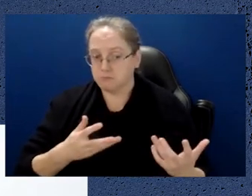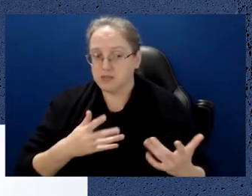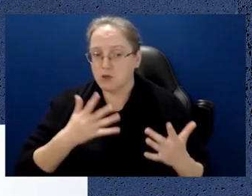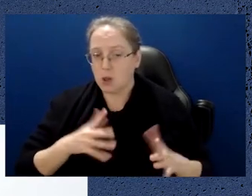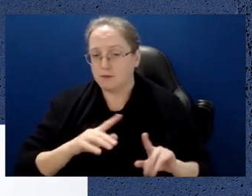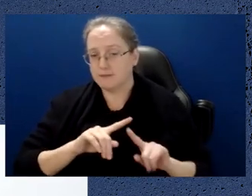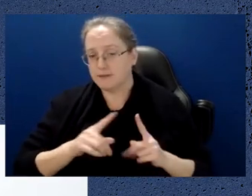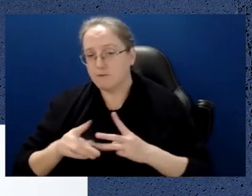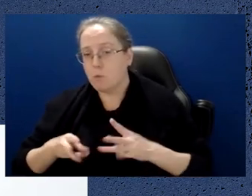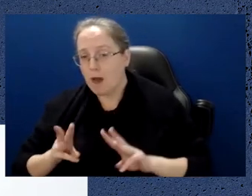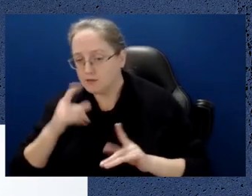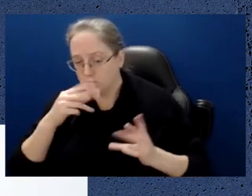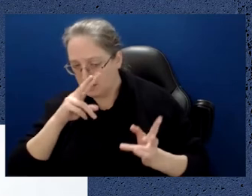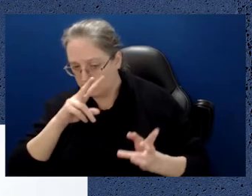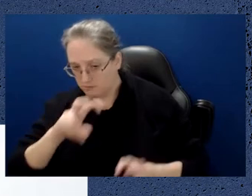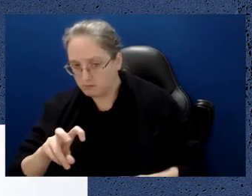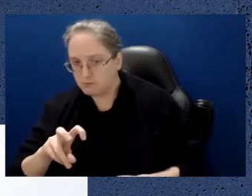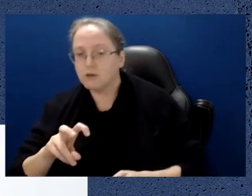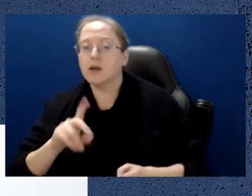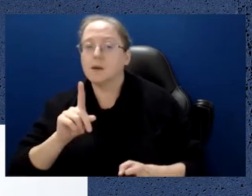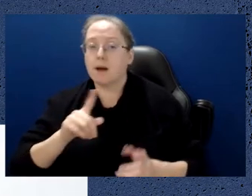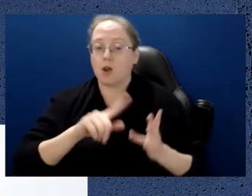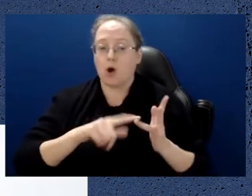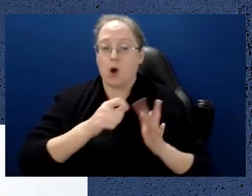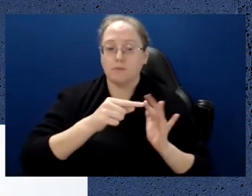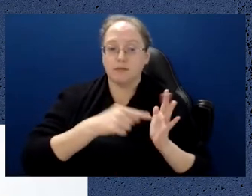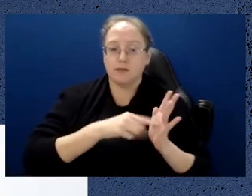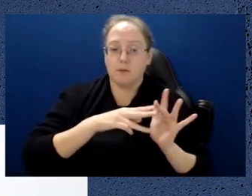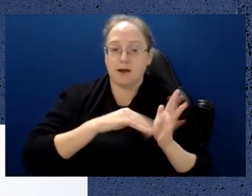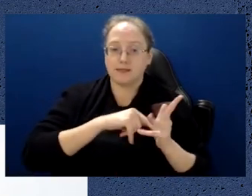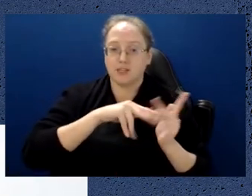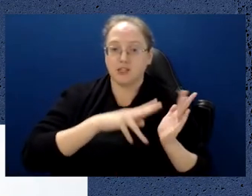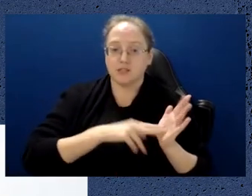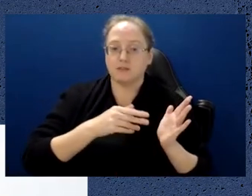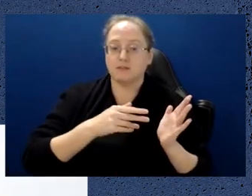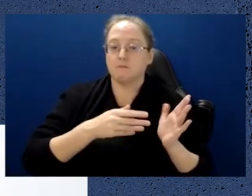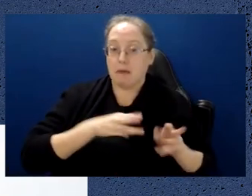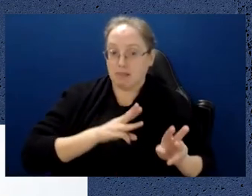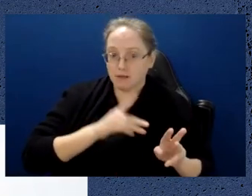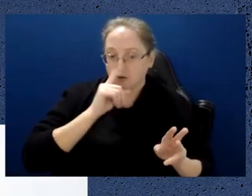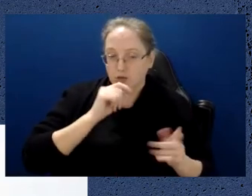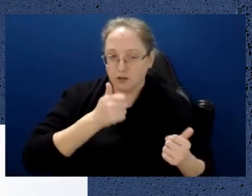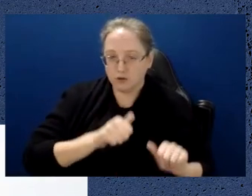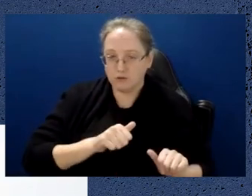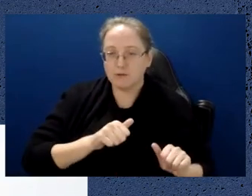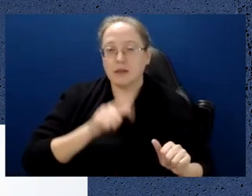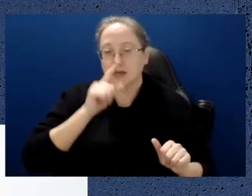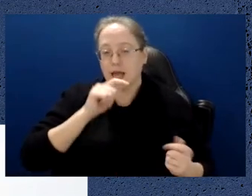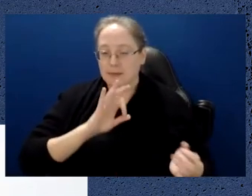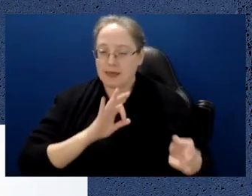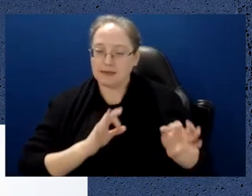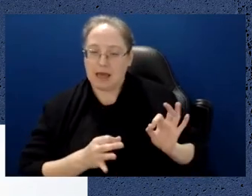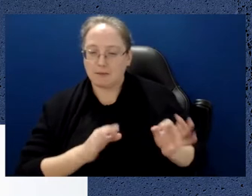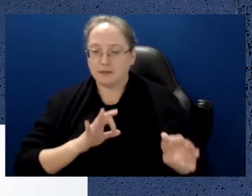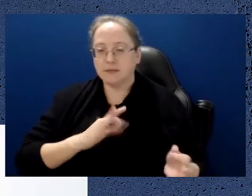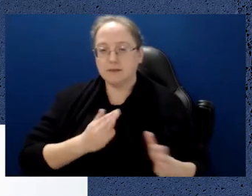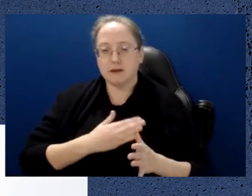the optimization techniques we use can be adapted to a range of similar networking optimization